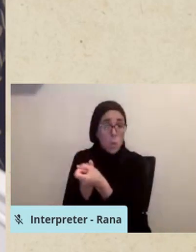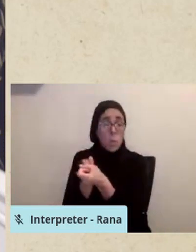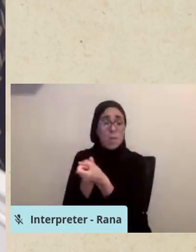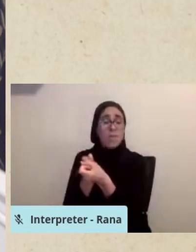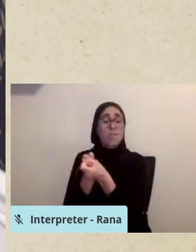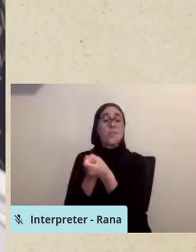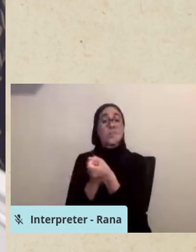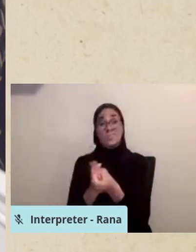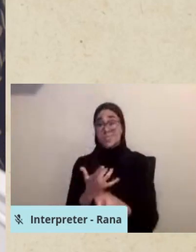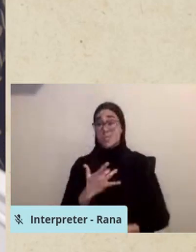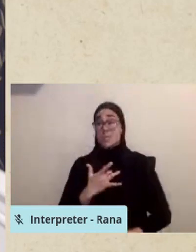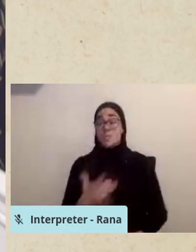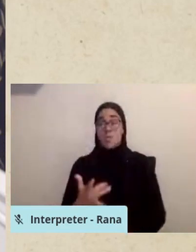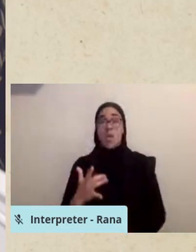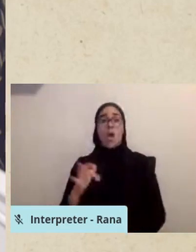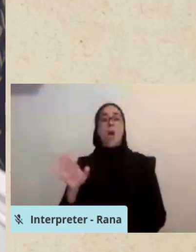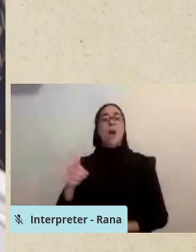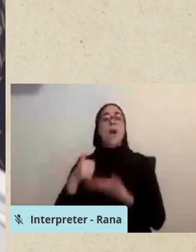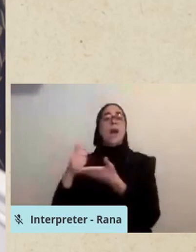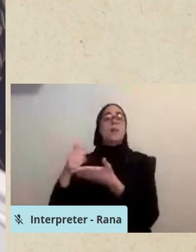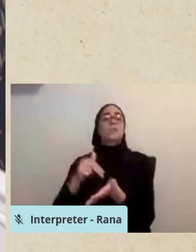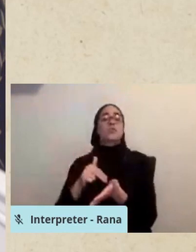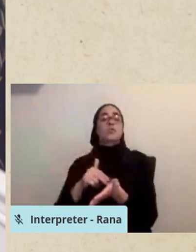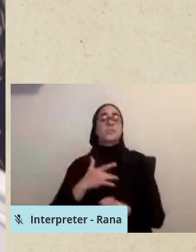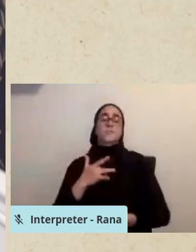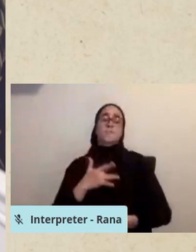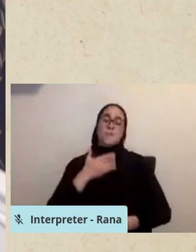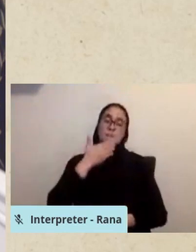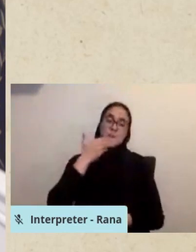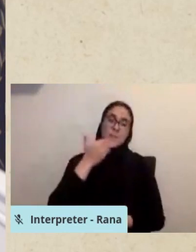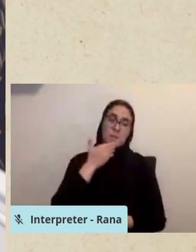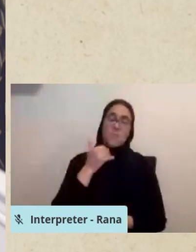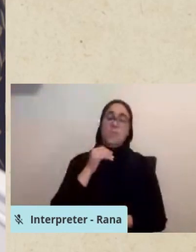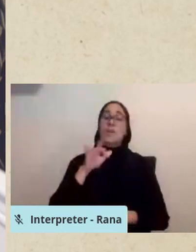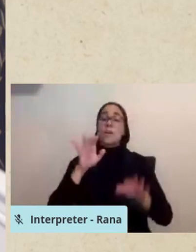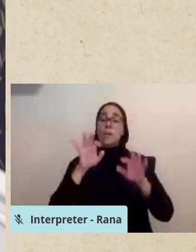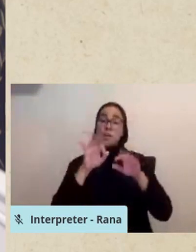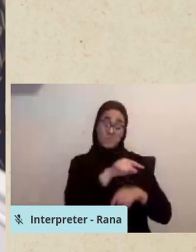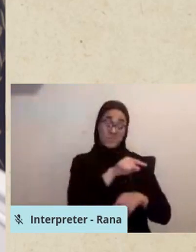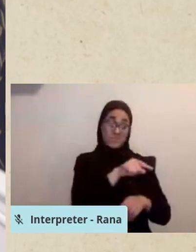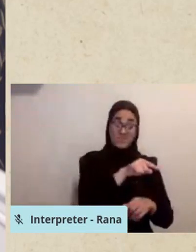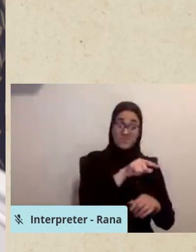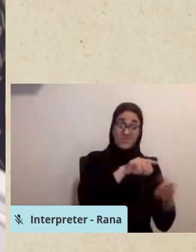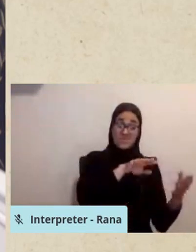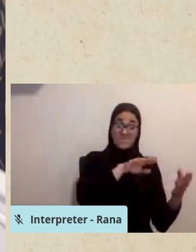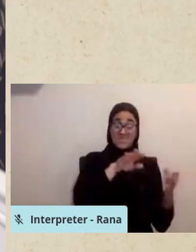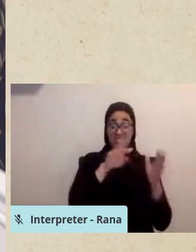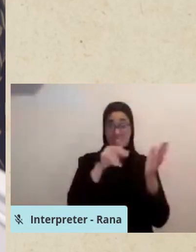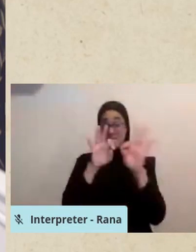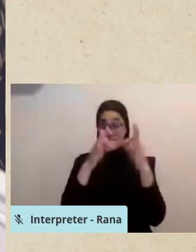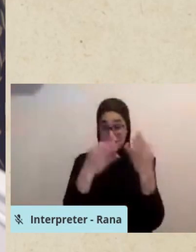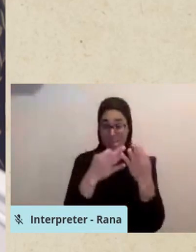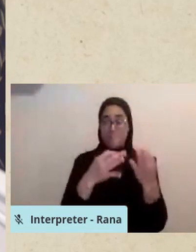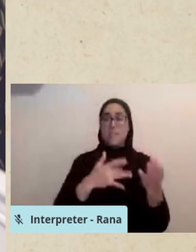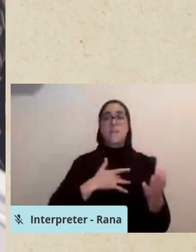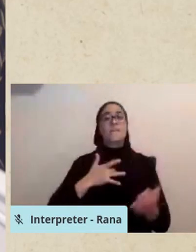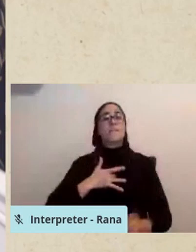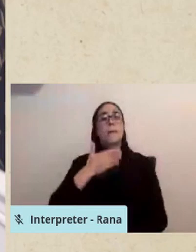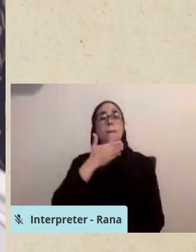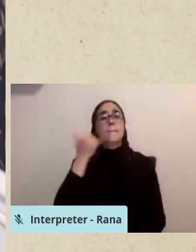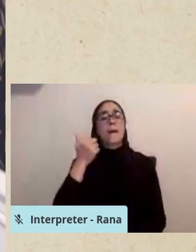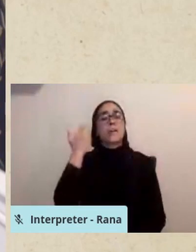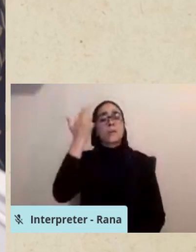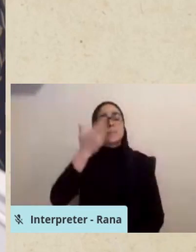often a mutually therapeutic exercise as it gives both parties, the care provider and the family, some space to